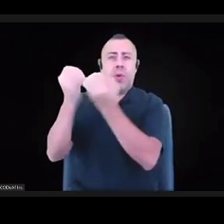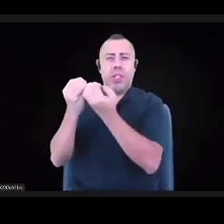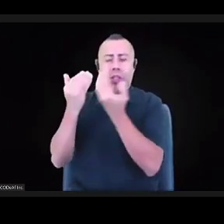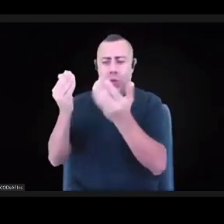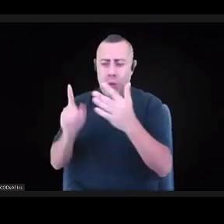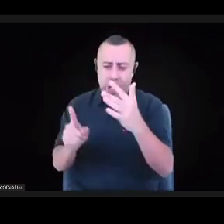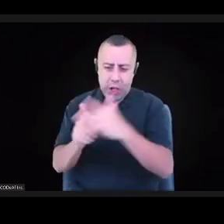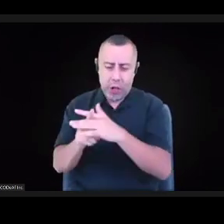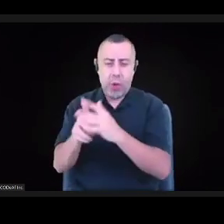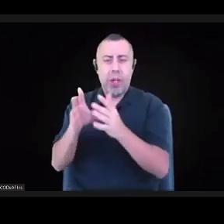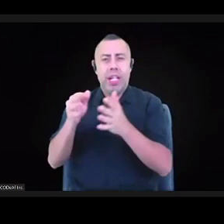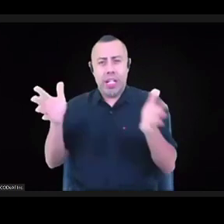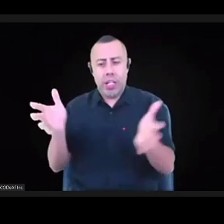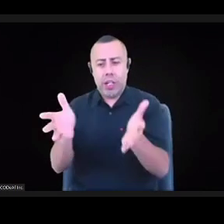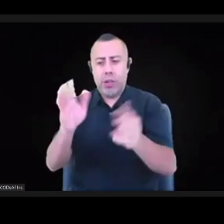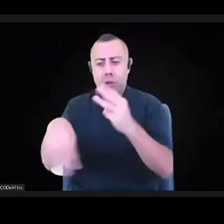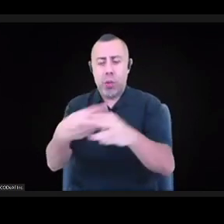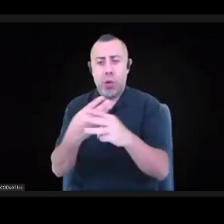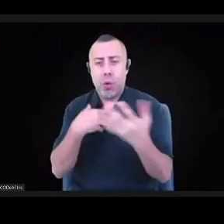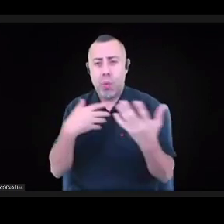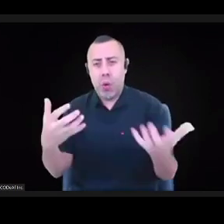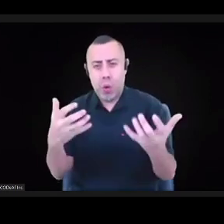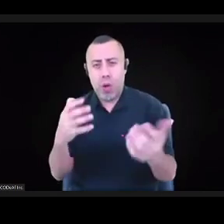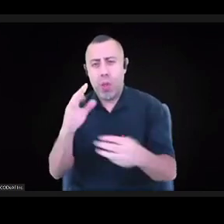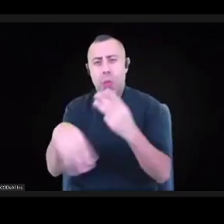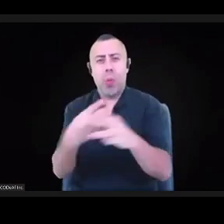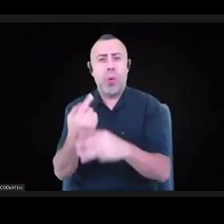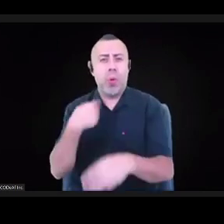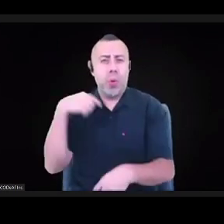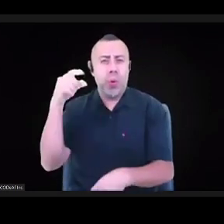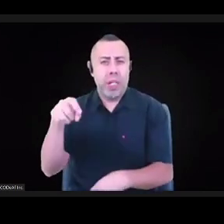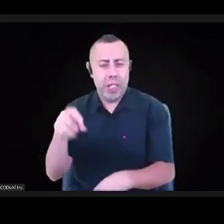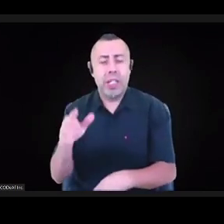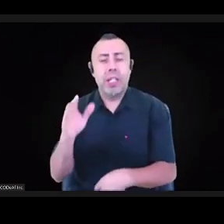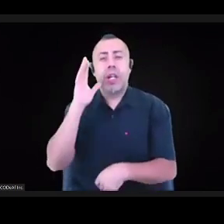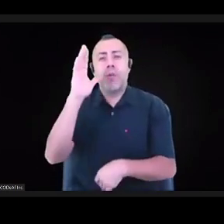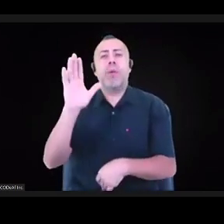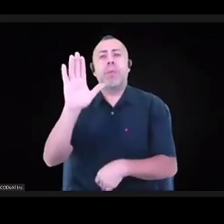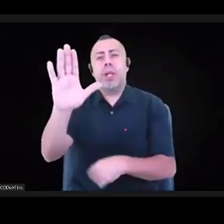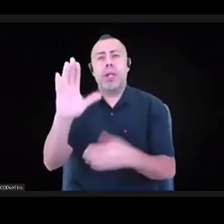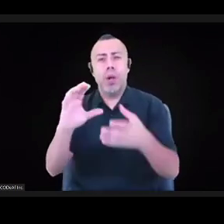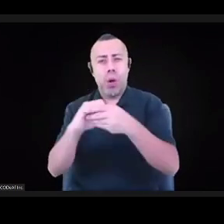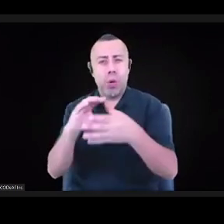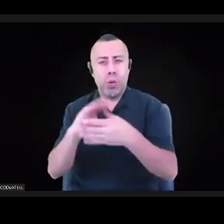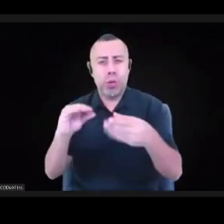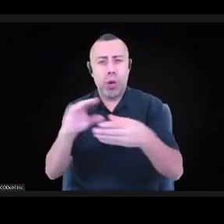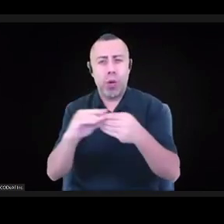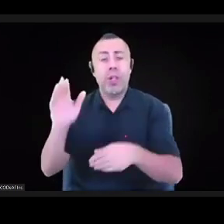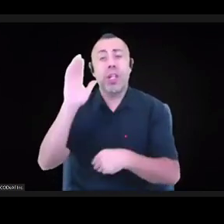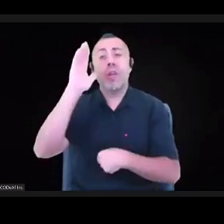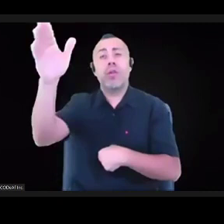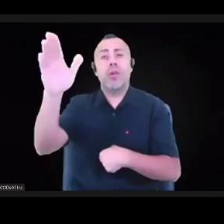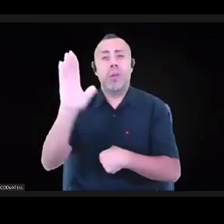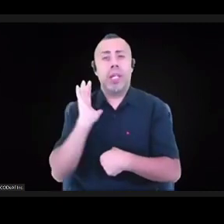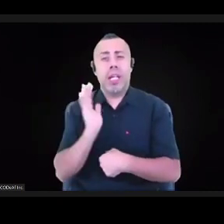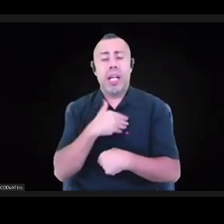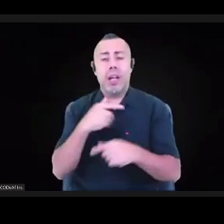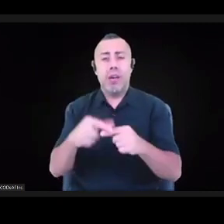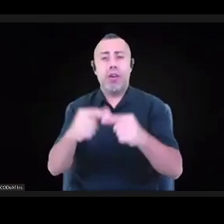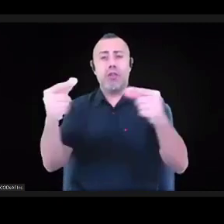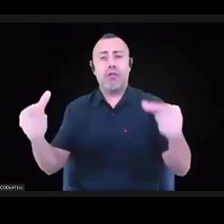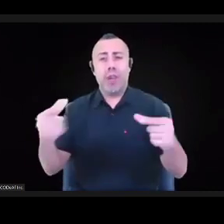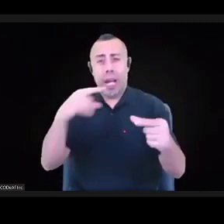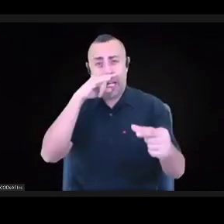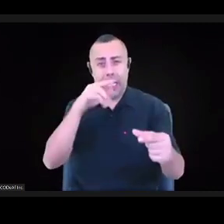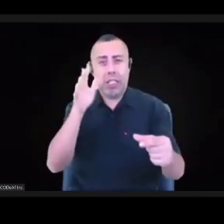of your foundations has control over your own story. It will be our grandchildren who can look back and determine whether or not we perpetuated the status quo